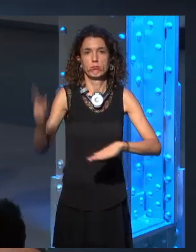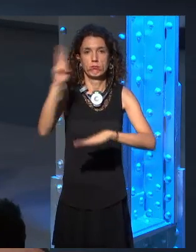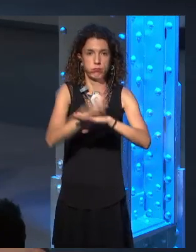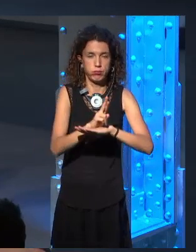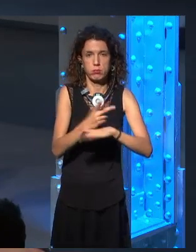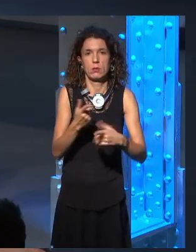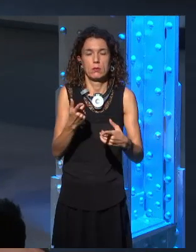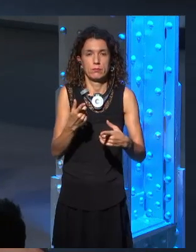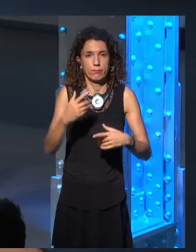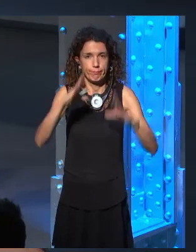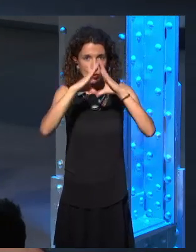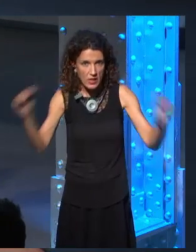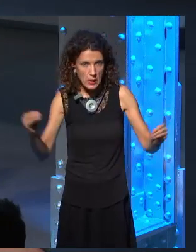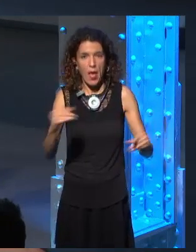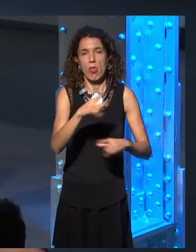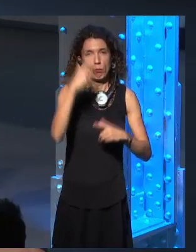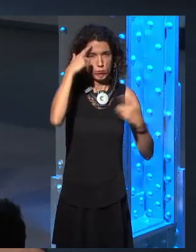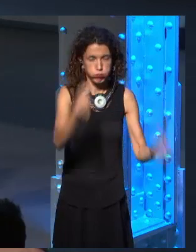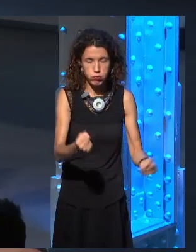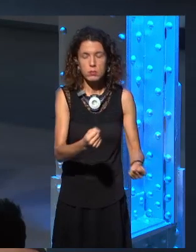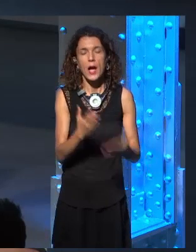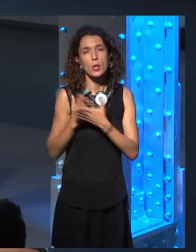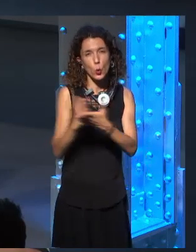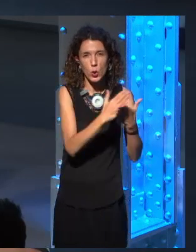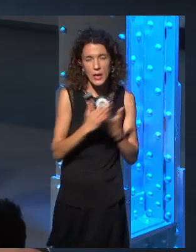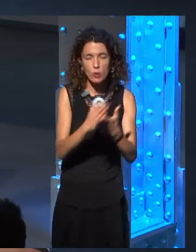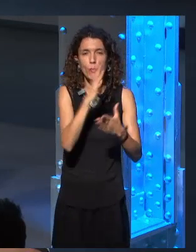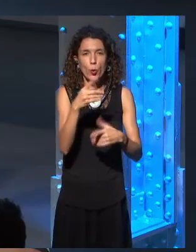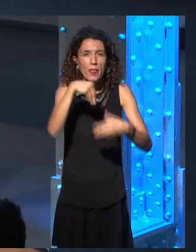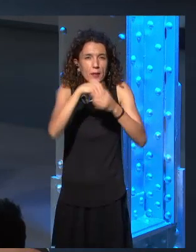his work is complex enough to merit that kind of consideration.